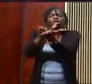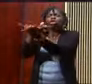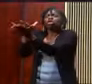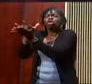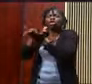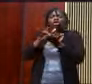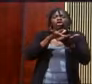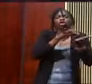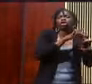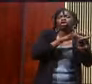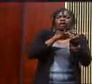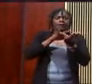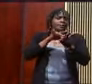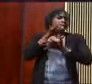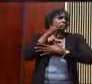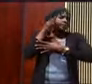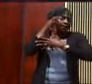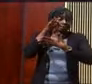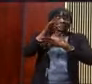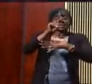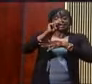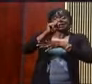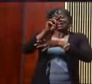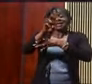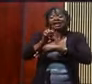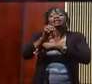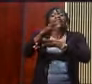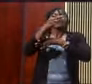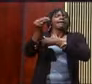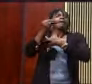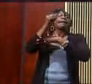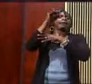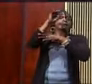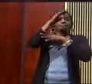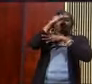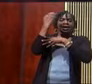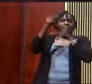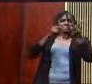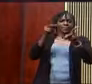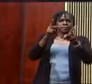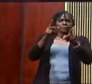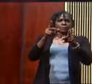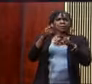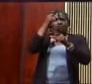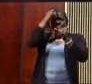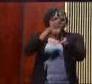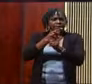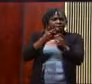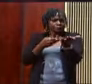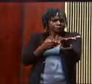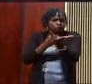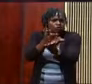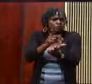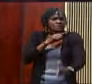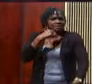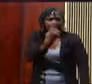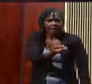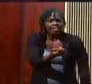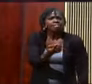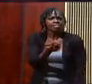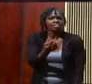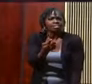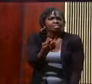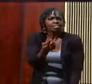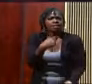damage to those who it has otherwise. Somebody's got to tell the truth. Tell the truth.